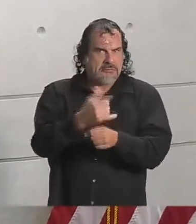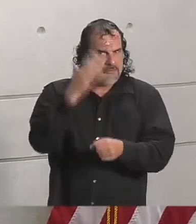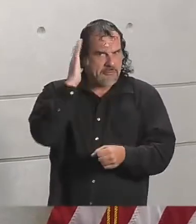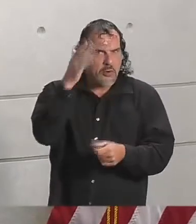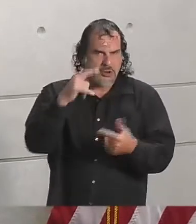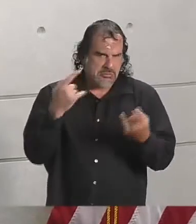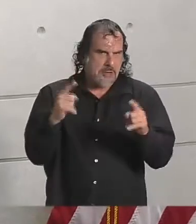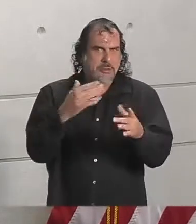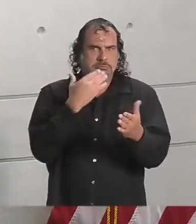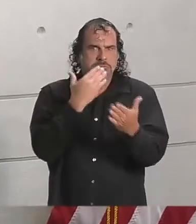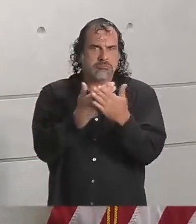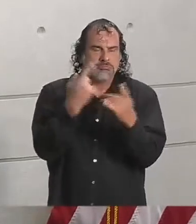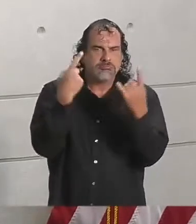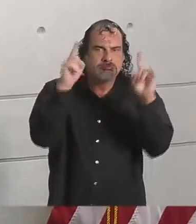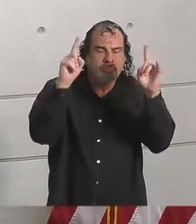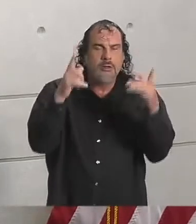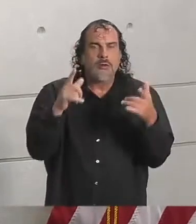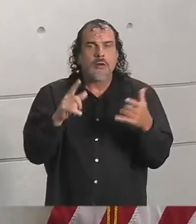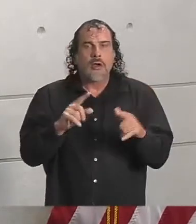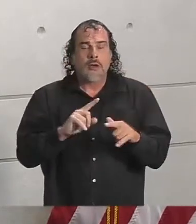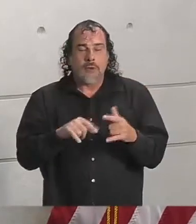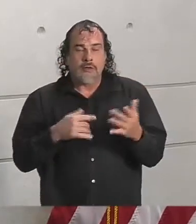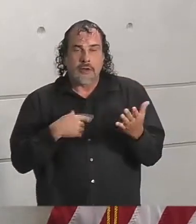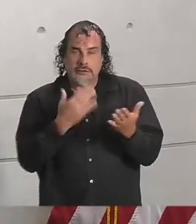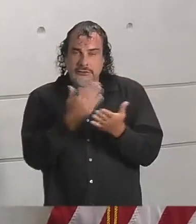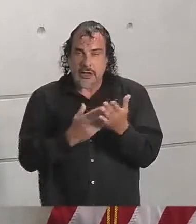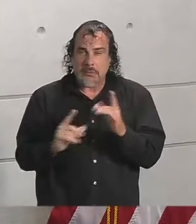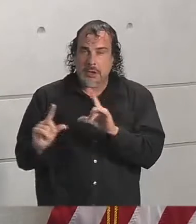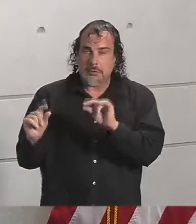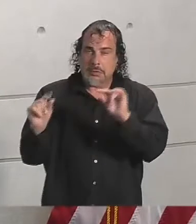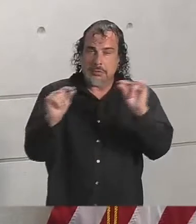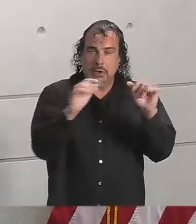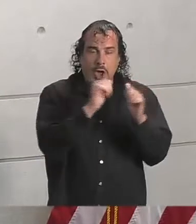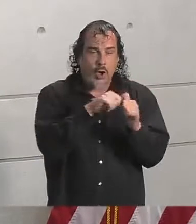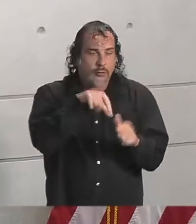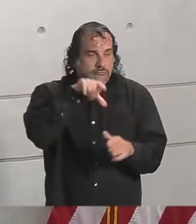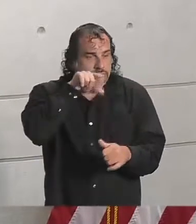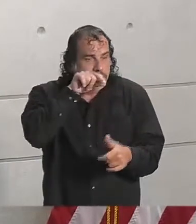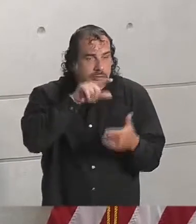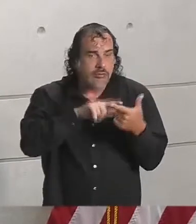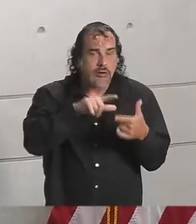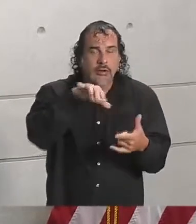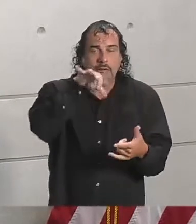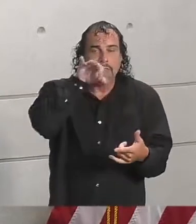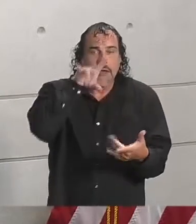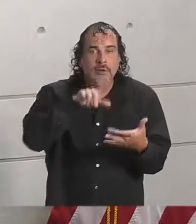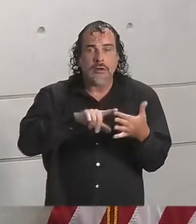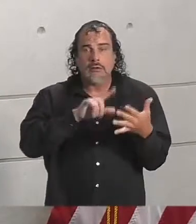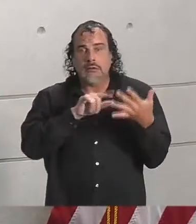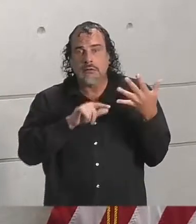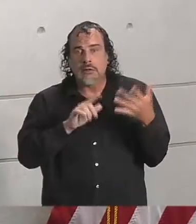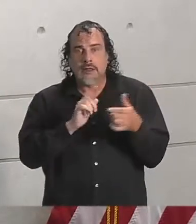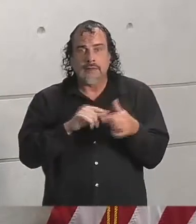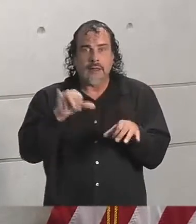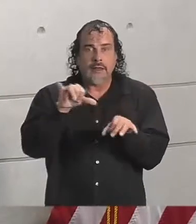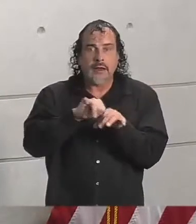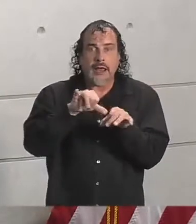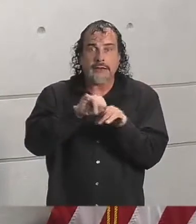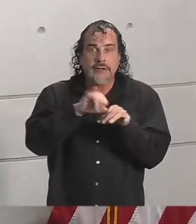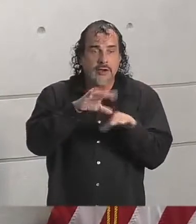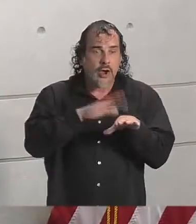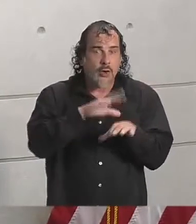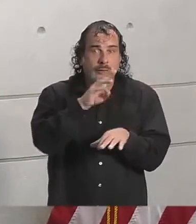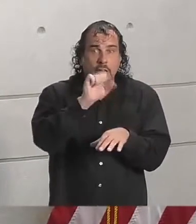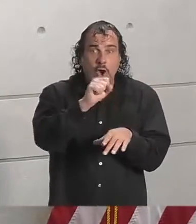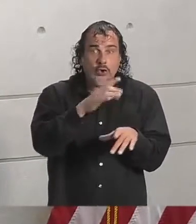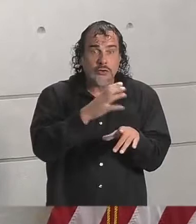do want to point out there has been some talk on social media and otherwise that the gas stations on the Mississippi Gulf